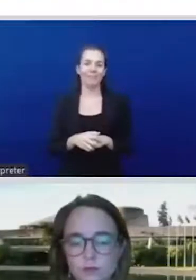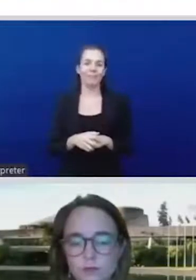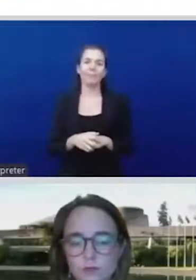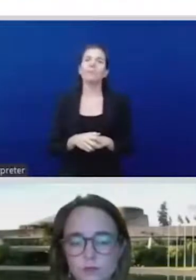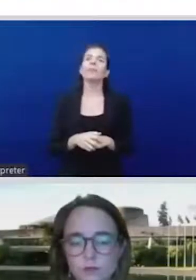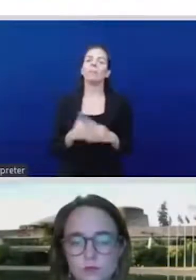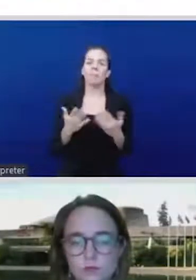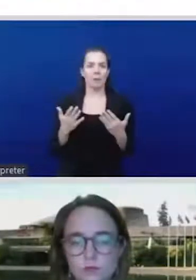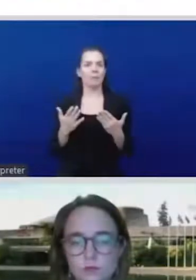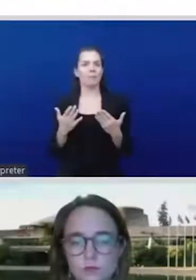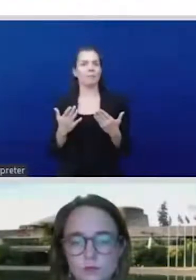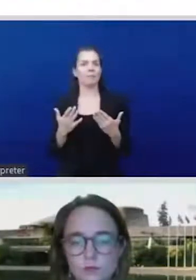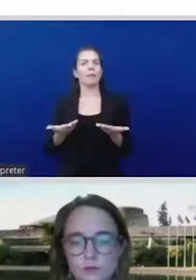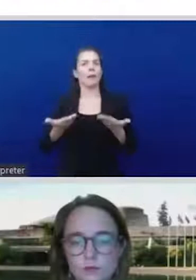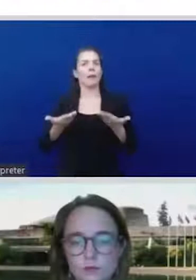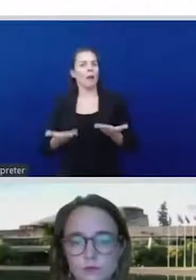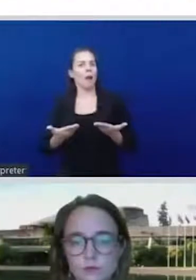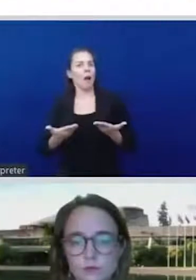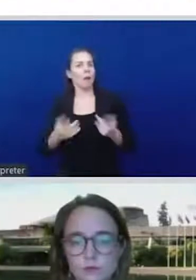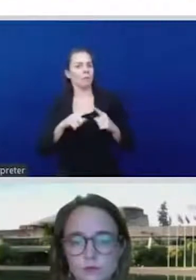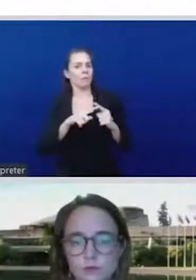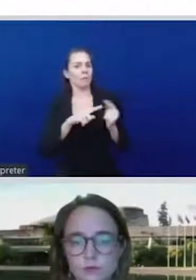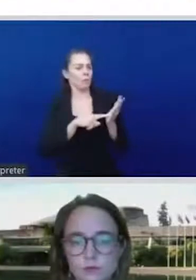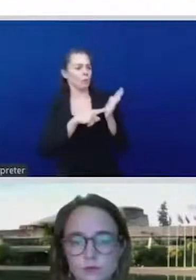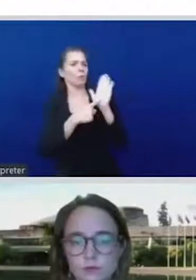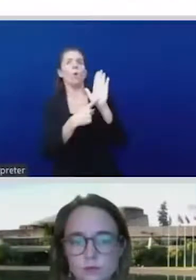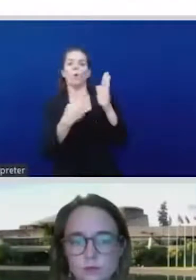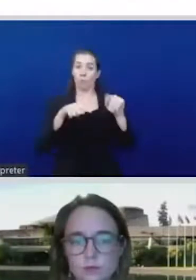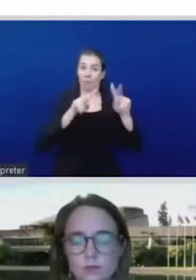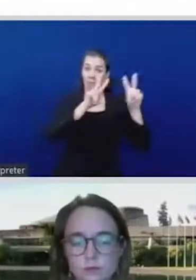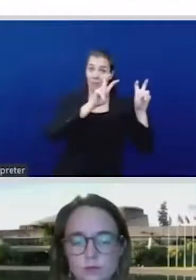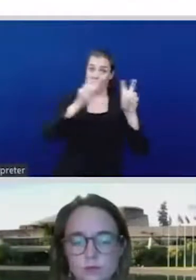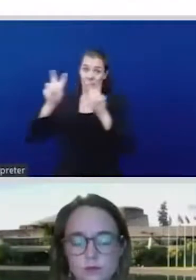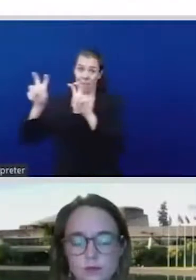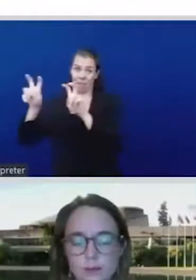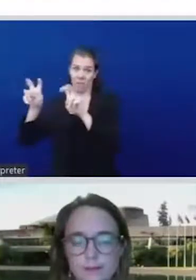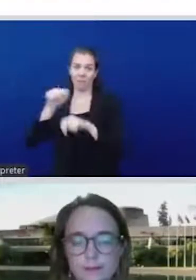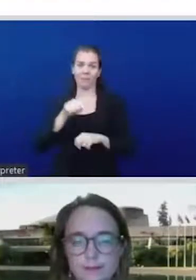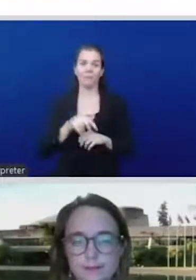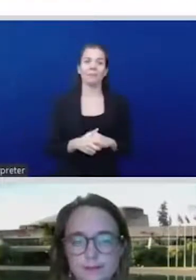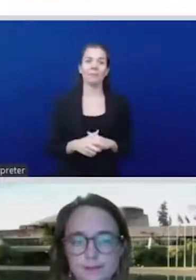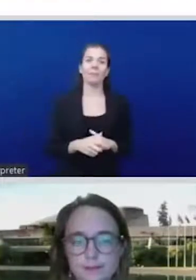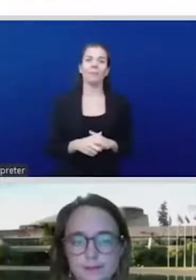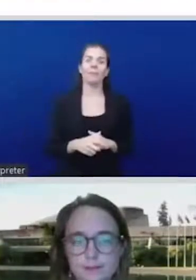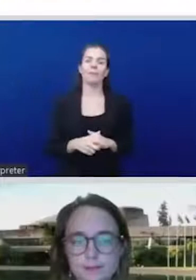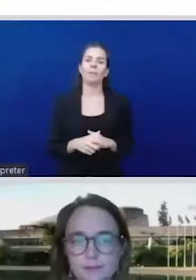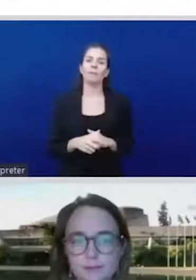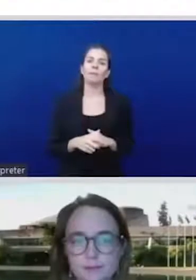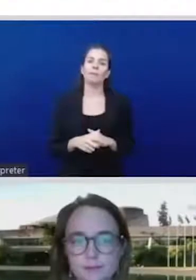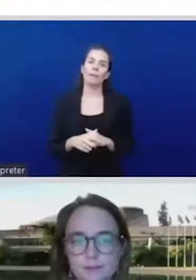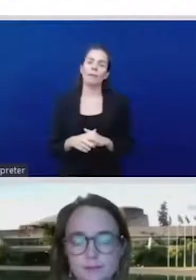of technology, right? That we're all, our lives, our whole life and the way we live, the way we work is now being